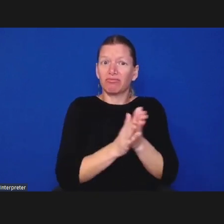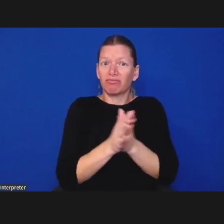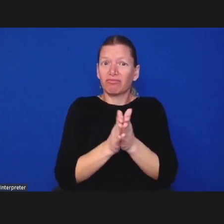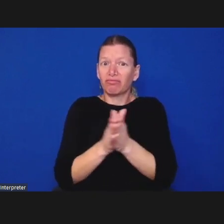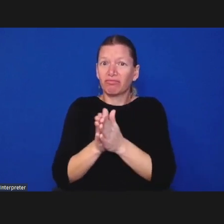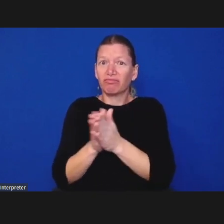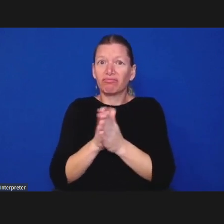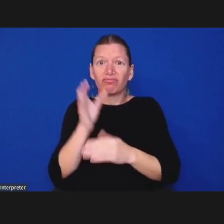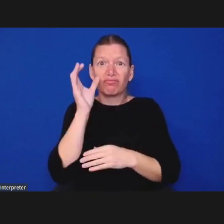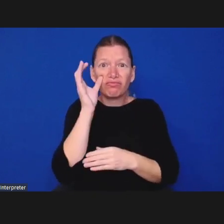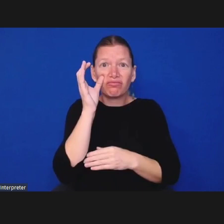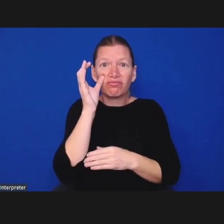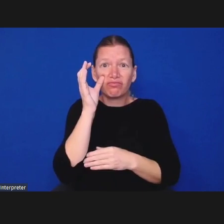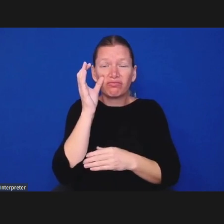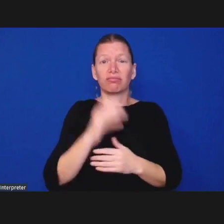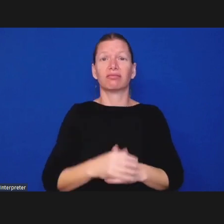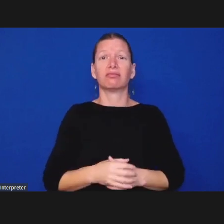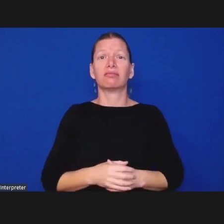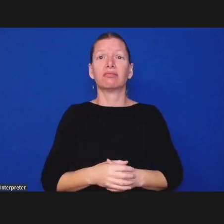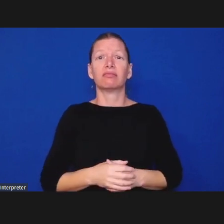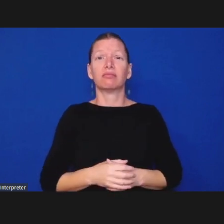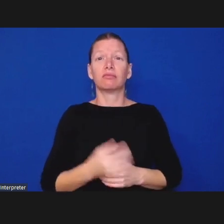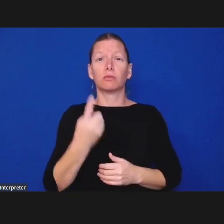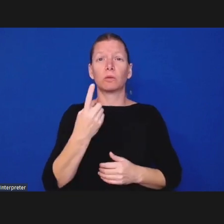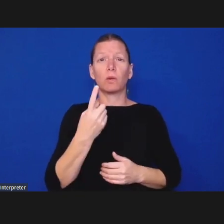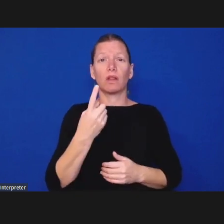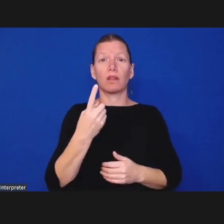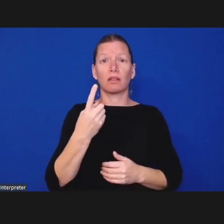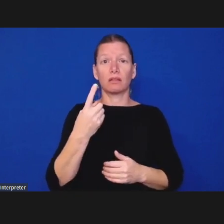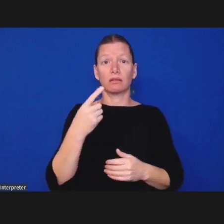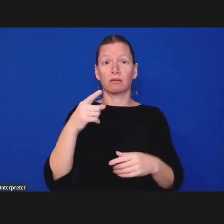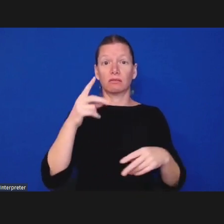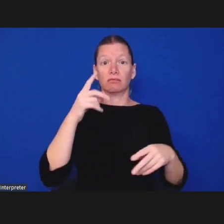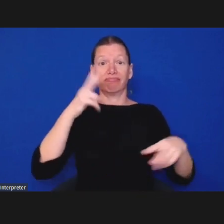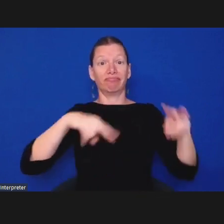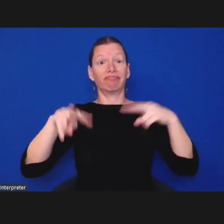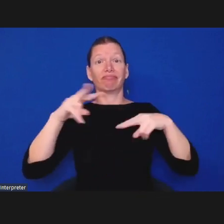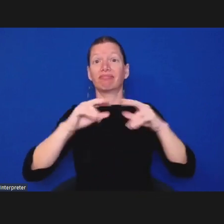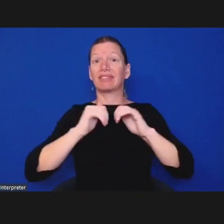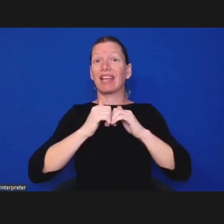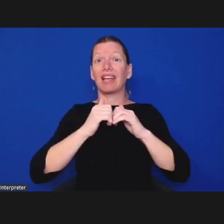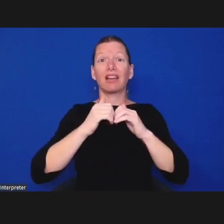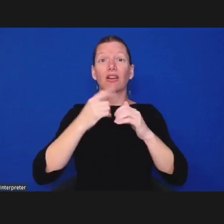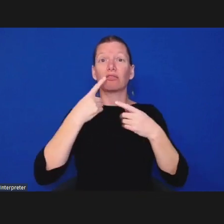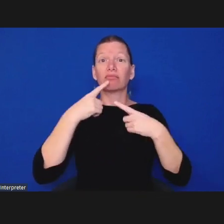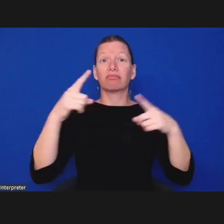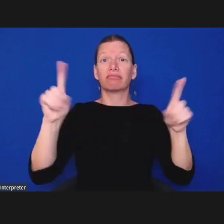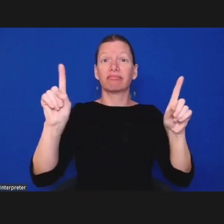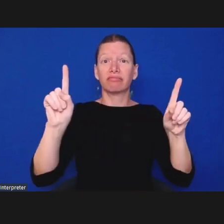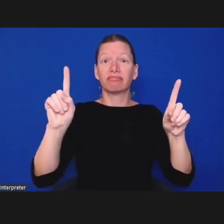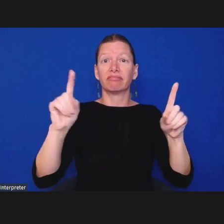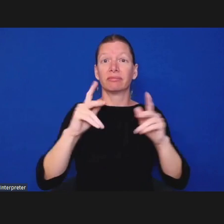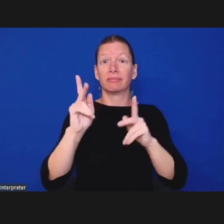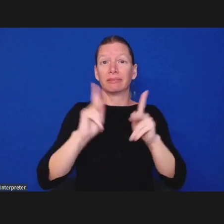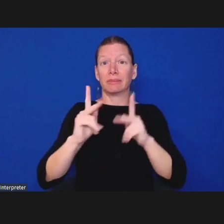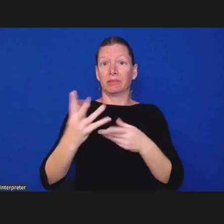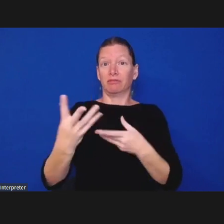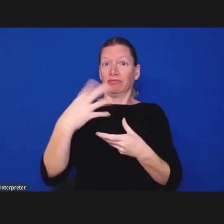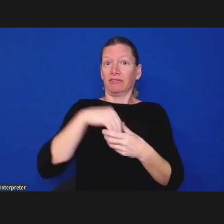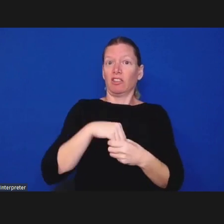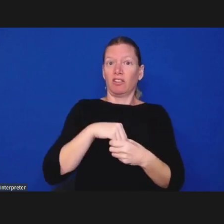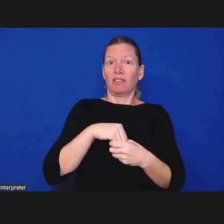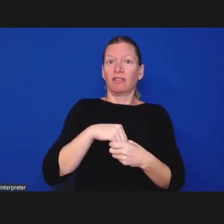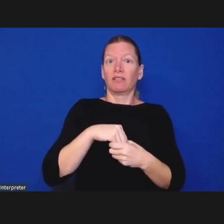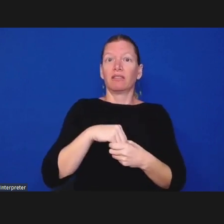effective is having that kind of engagement not just at the creation although you do need it from the beginning but throughout the